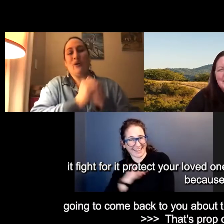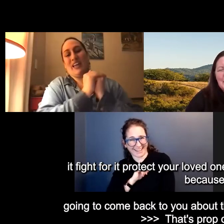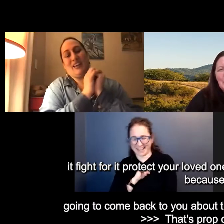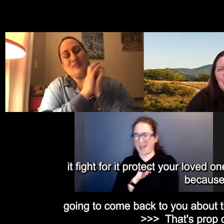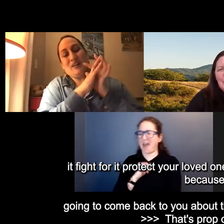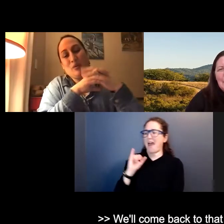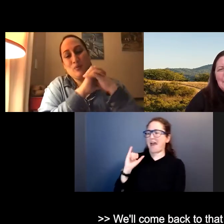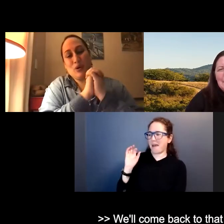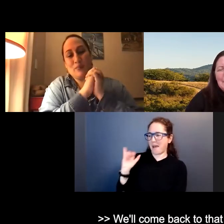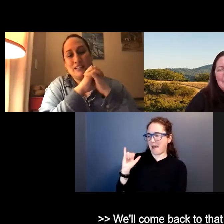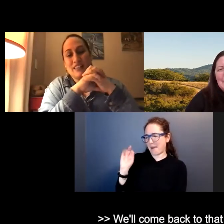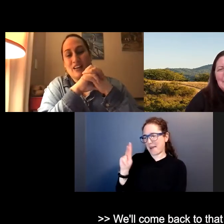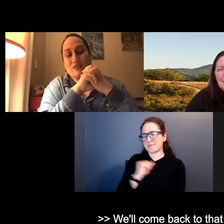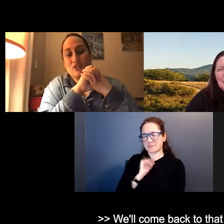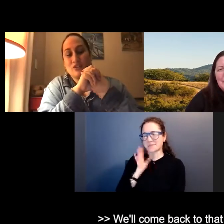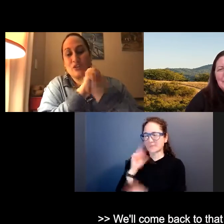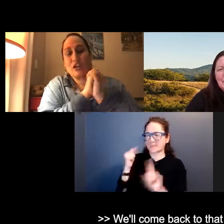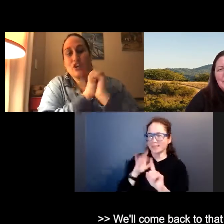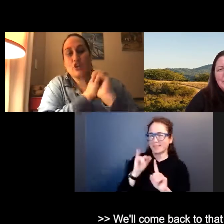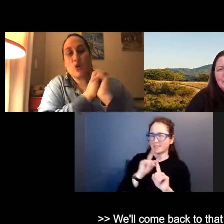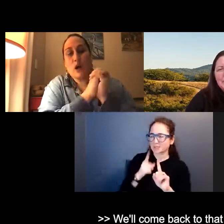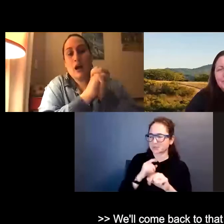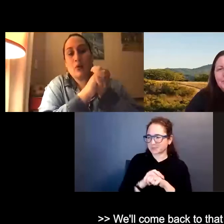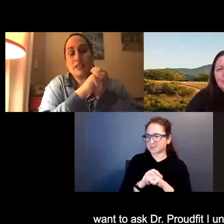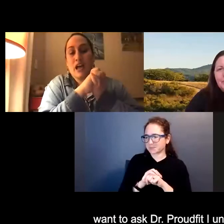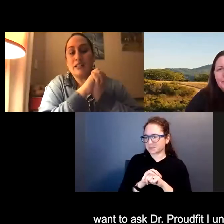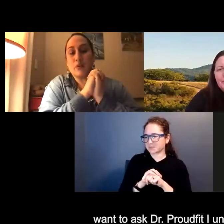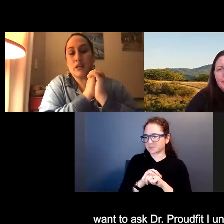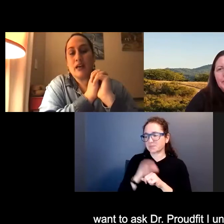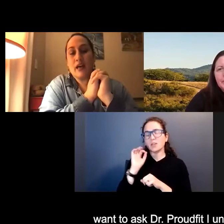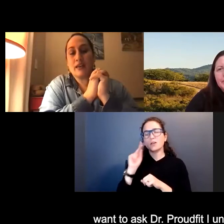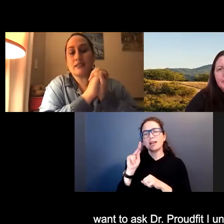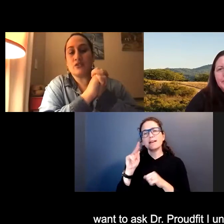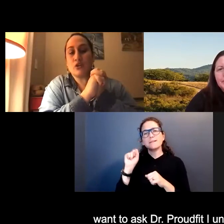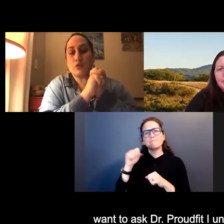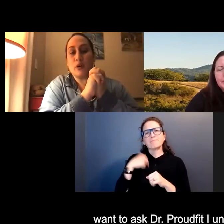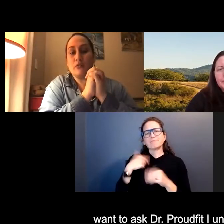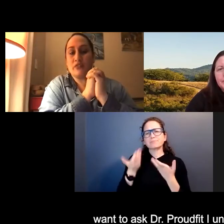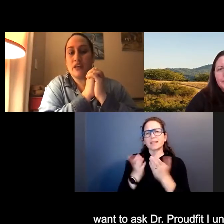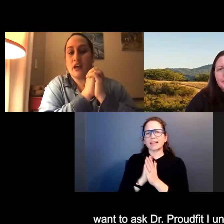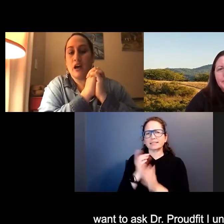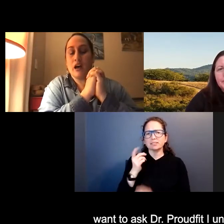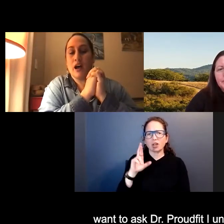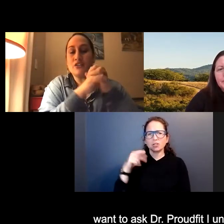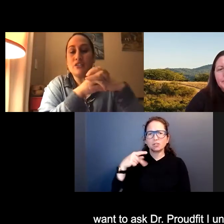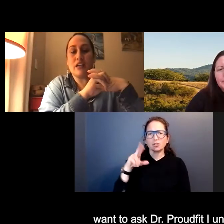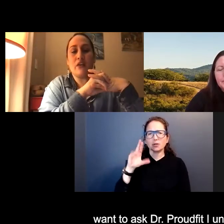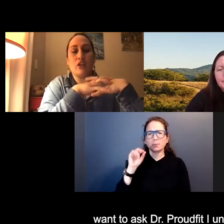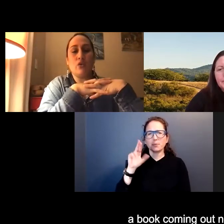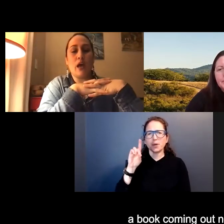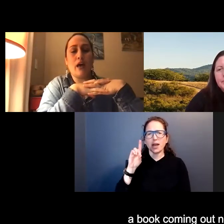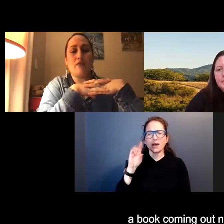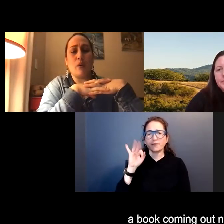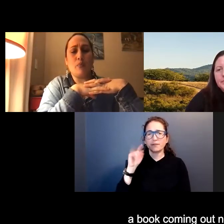Well, okay. Well, we'll, we'll come back to that for sure. So I wanted, I did want to ask Dr. Proudfit. I understand